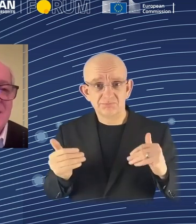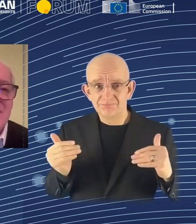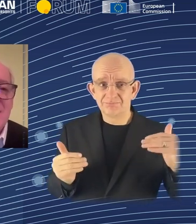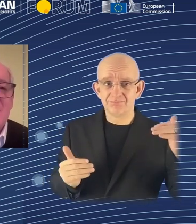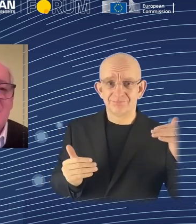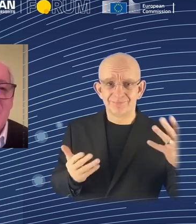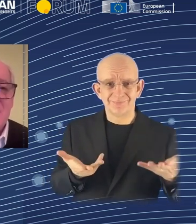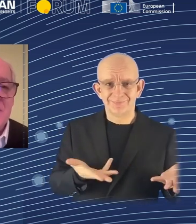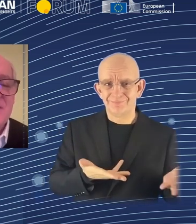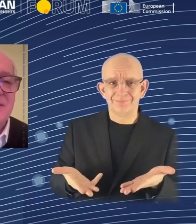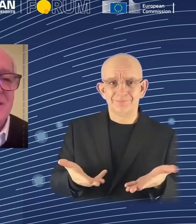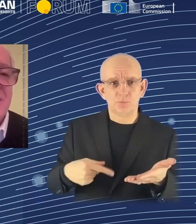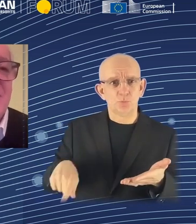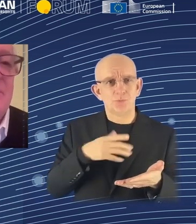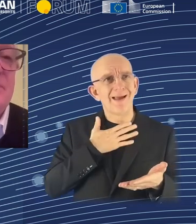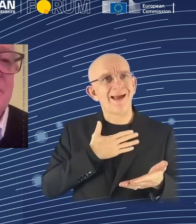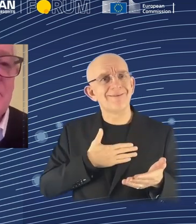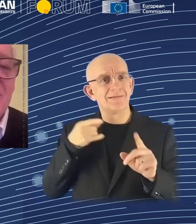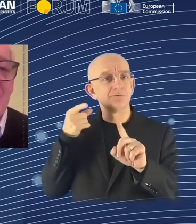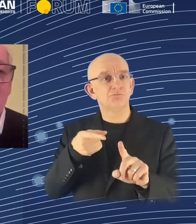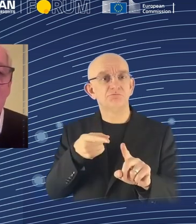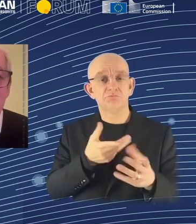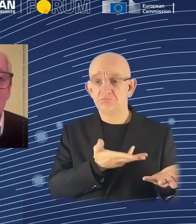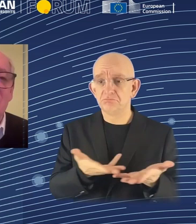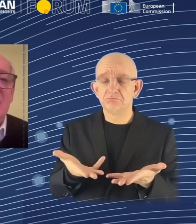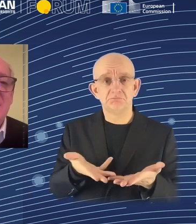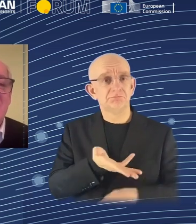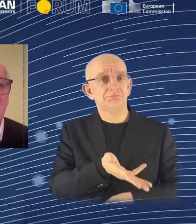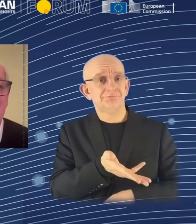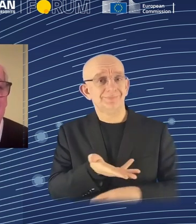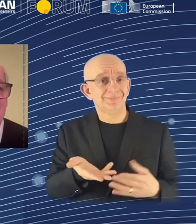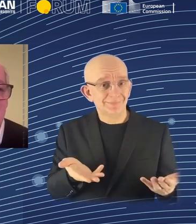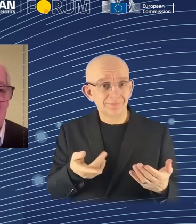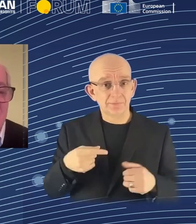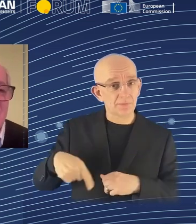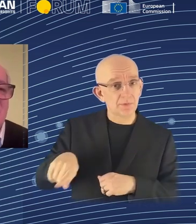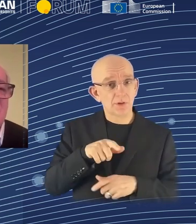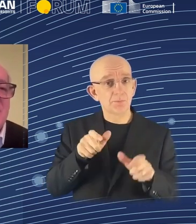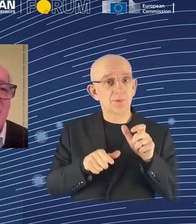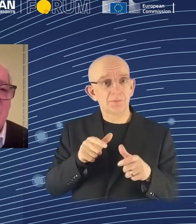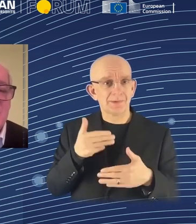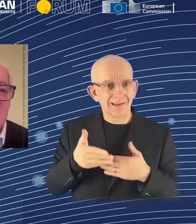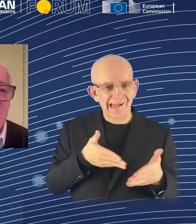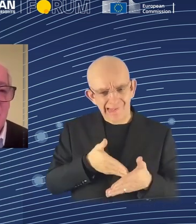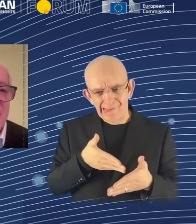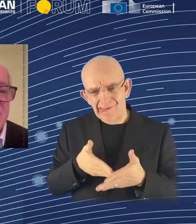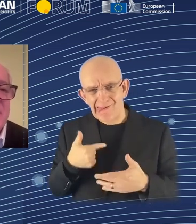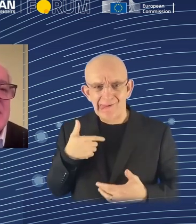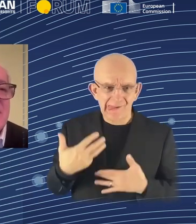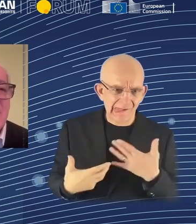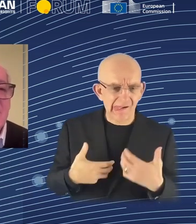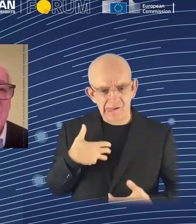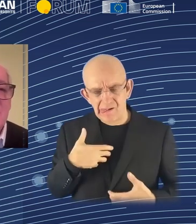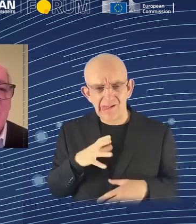faces no physical deprivation or social deprivation.